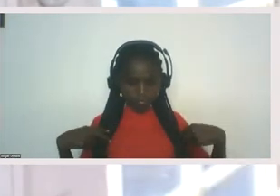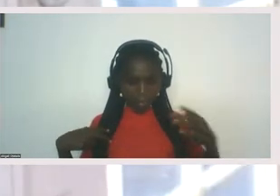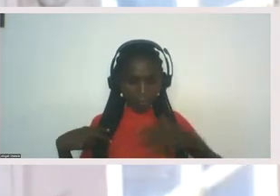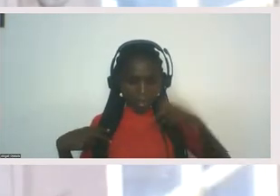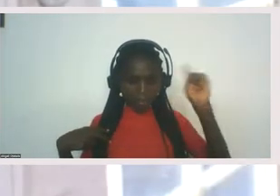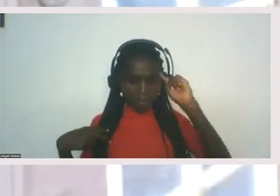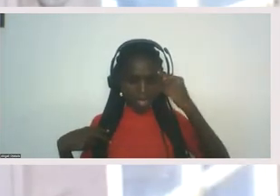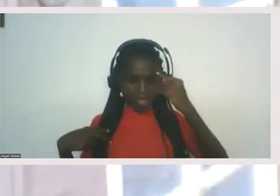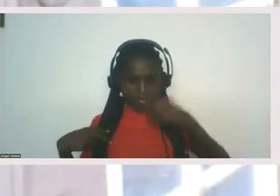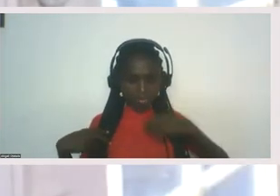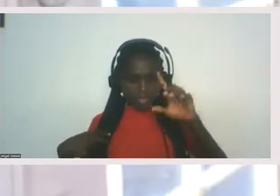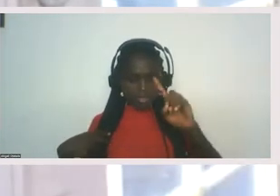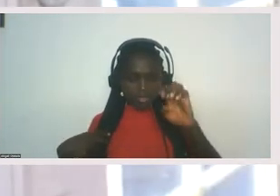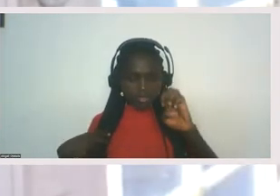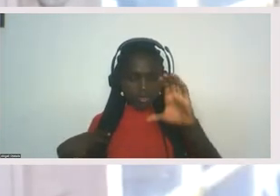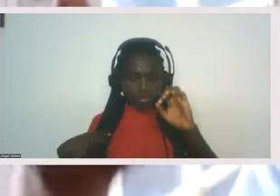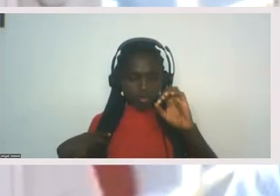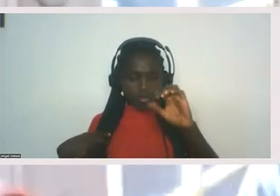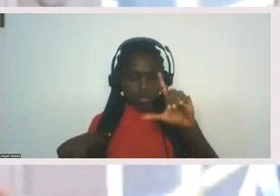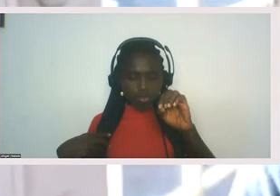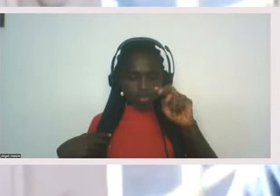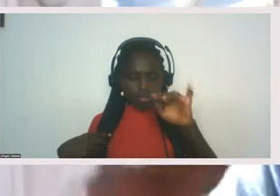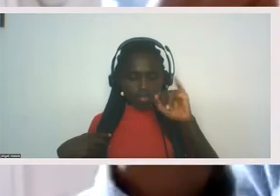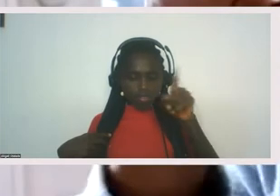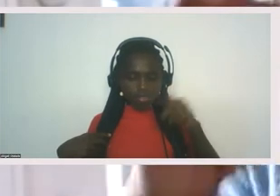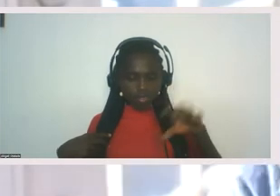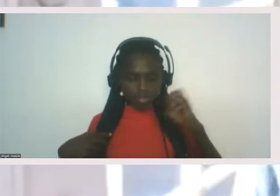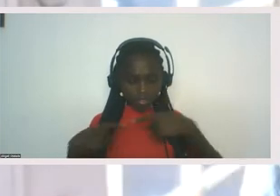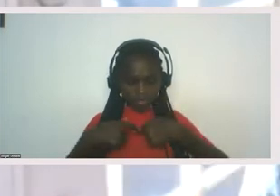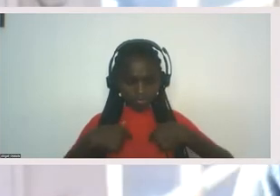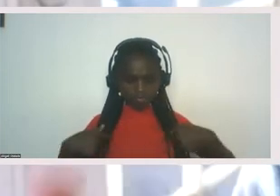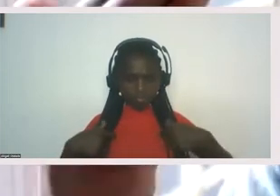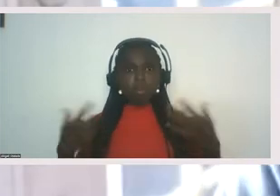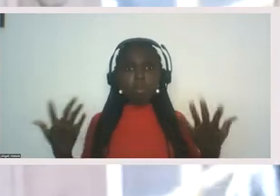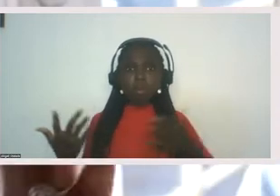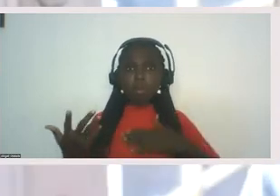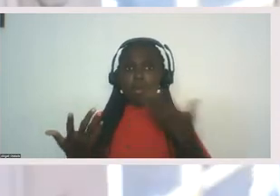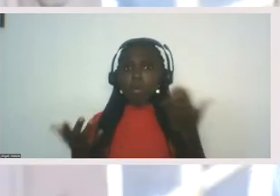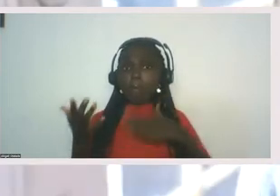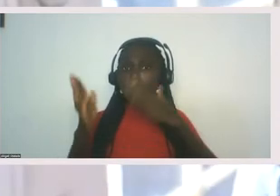about reclaiming my body or I have a sign in my front yard that says,